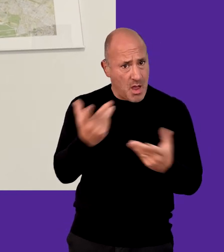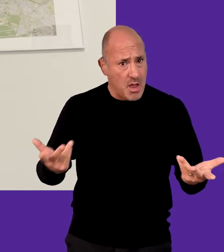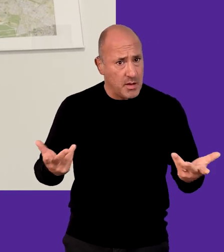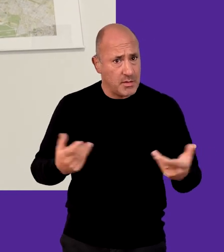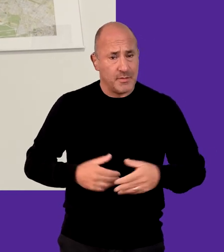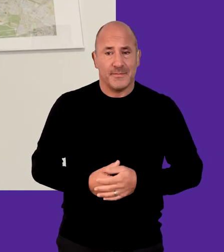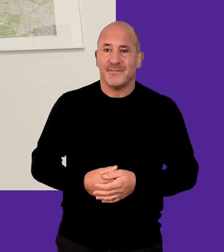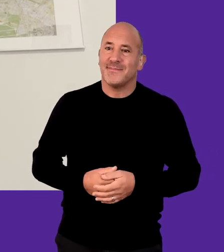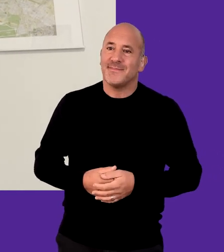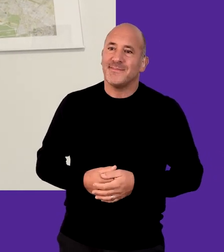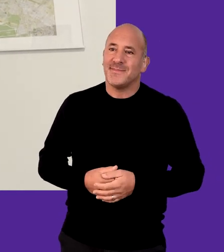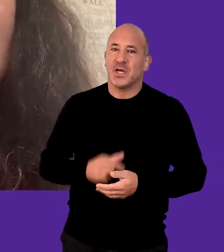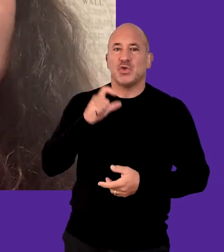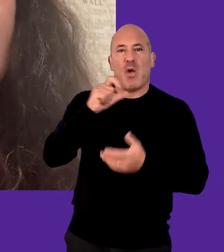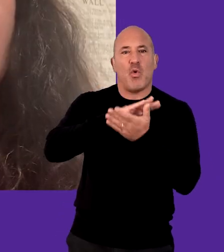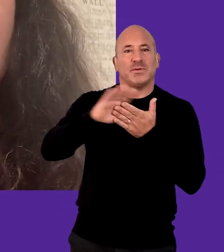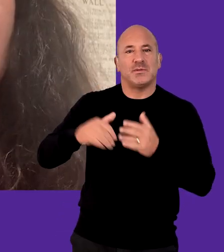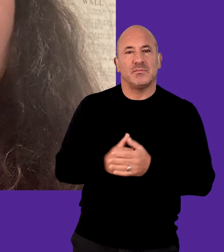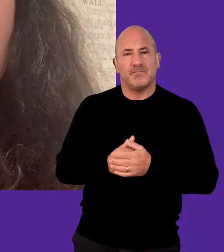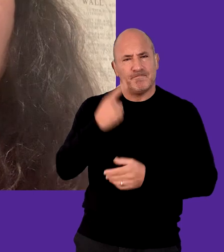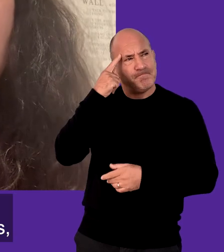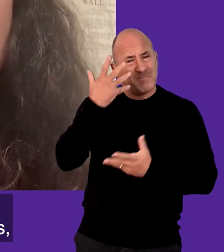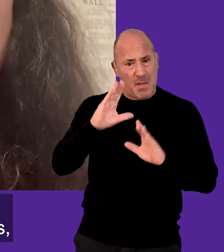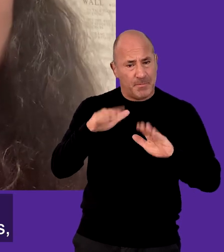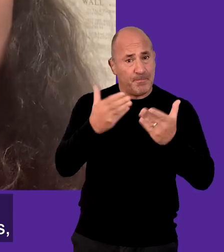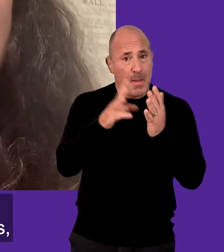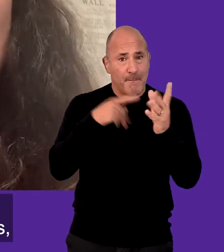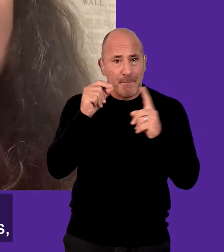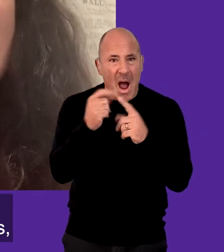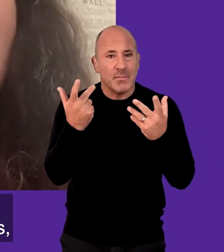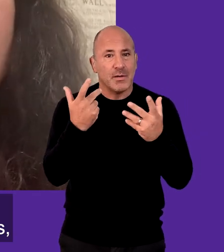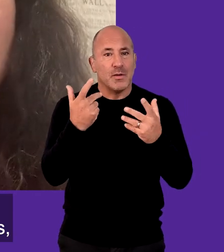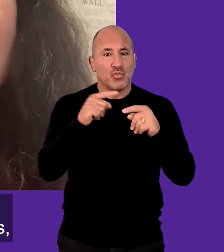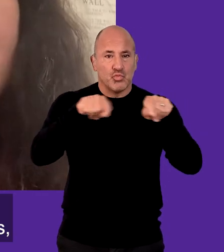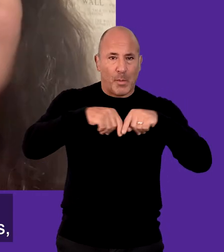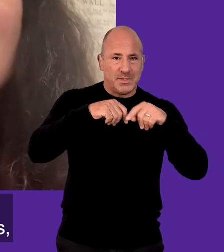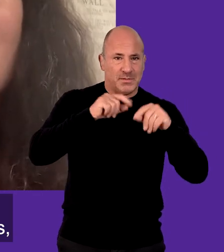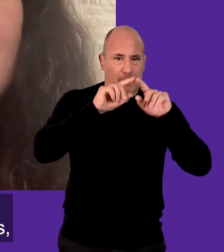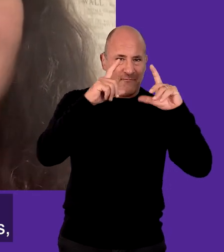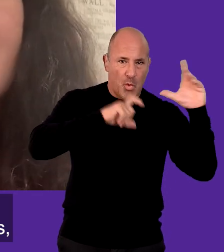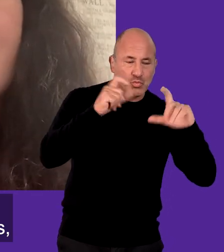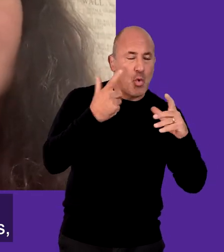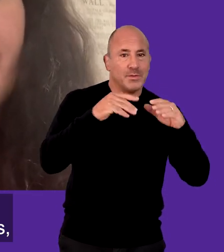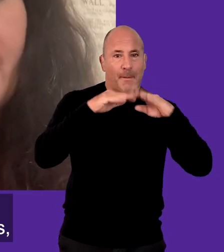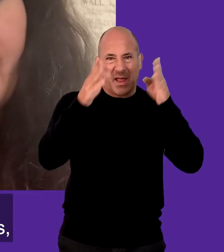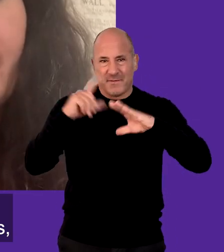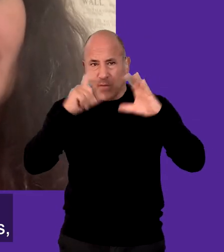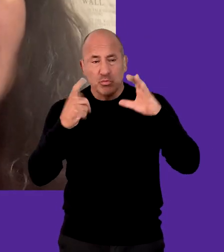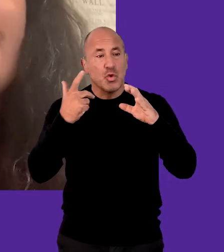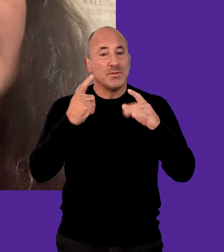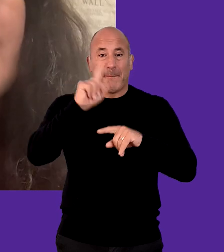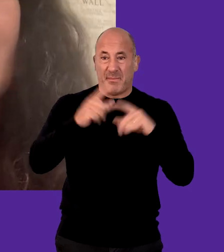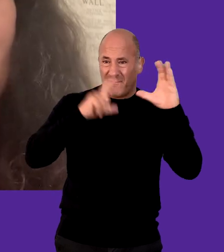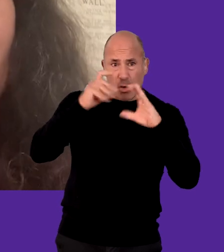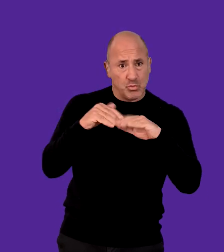expect before the audition? Sherry Lee Houston Think about including maps and pictures of spaces and buildings